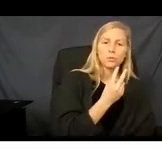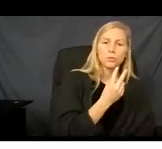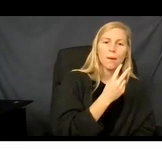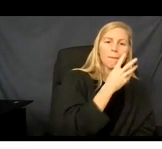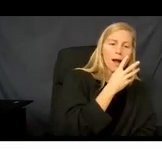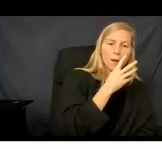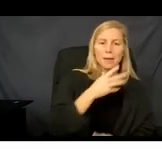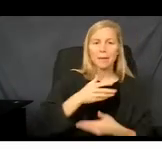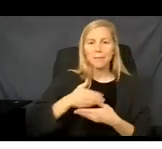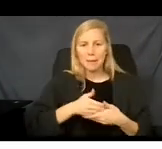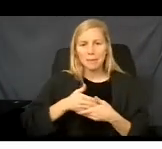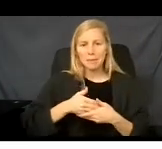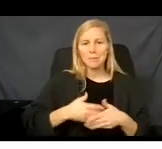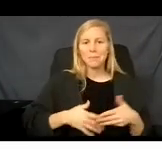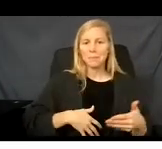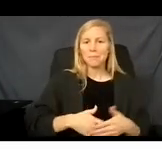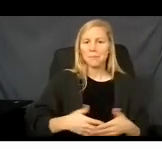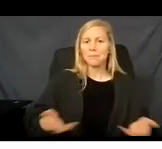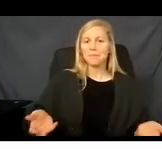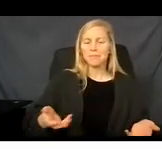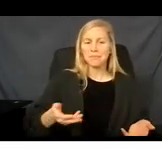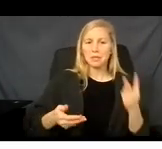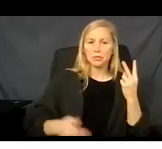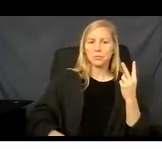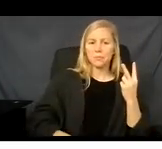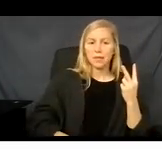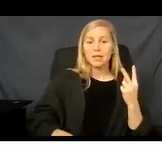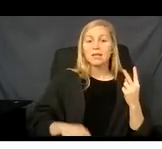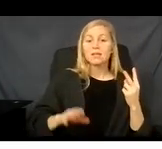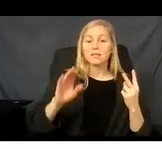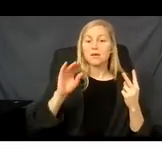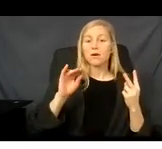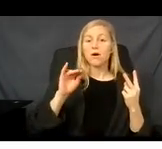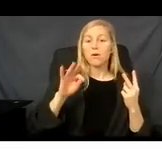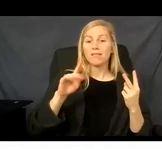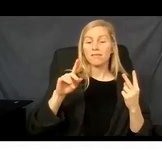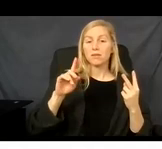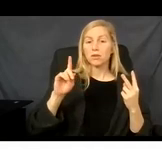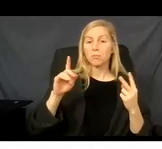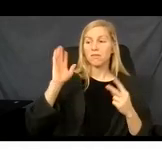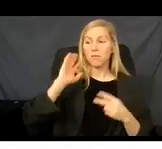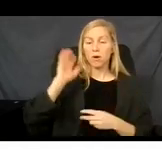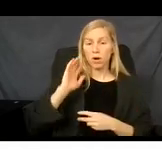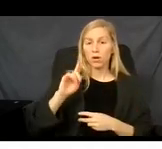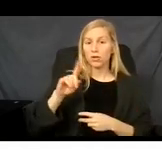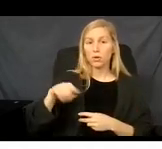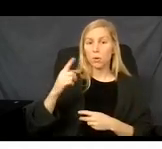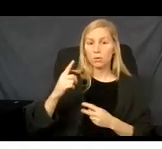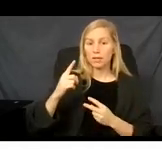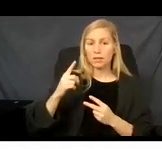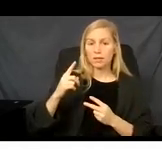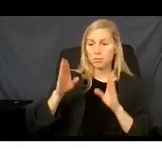So you'll find that if you are the only one on your application previously and you qualify for the Advanced Premium Task Credit